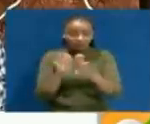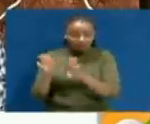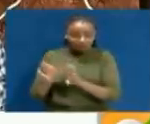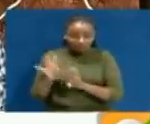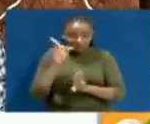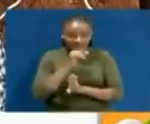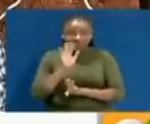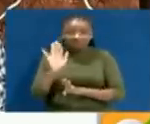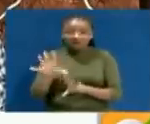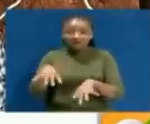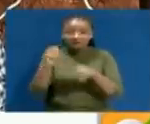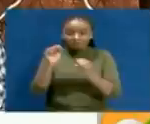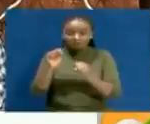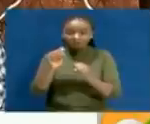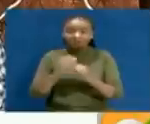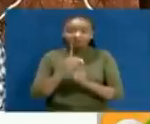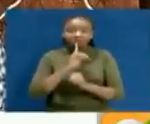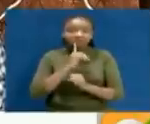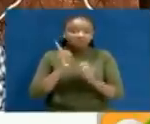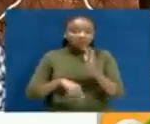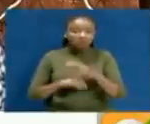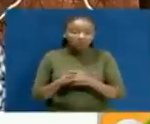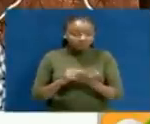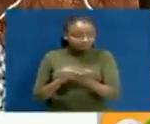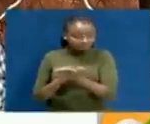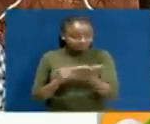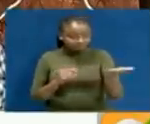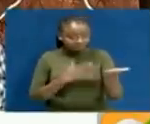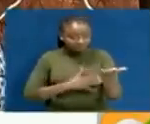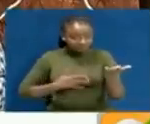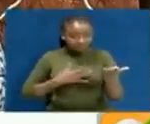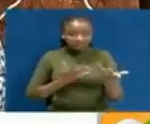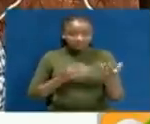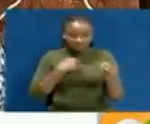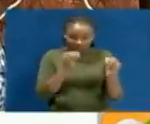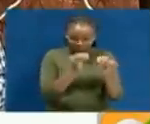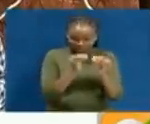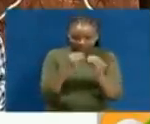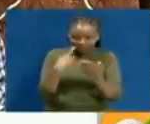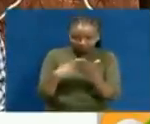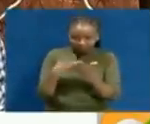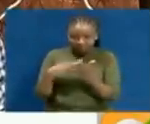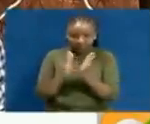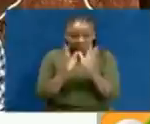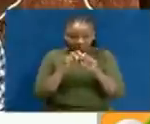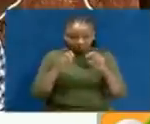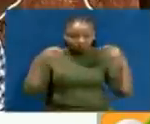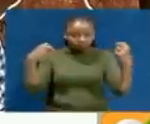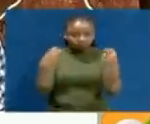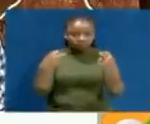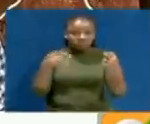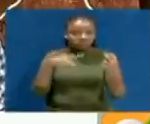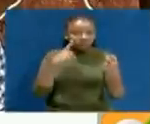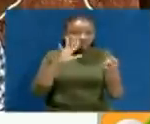Muelo has directed presiding judges and heads of stations to urgently hold consultative meetings with a bar bench to facilitate